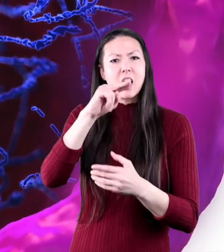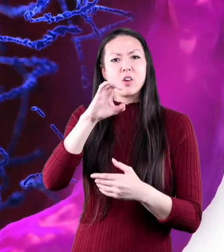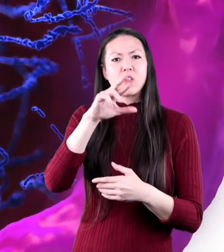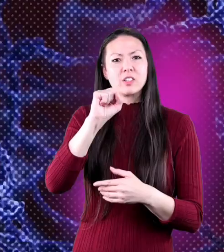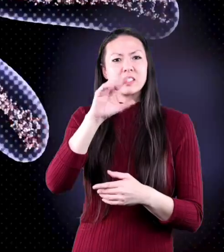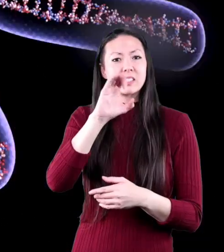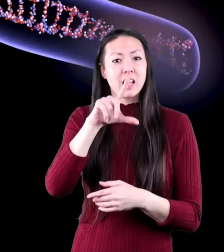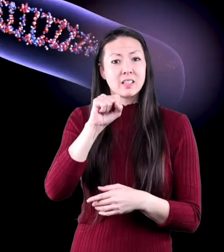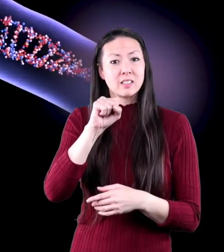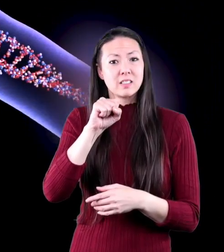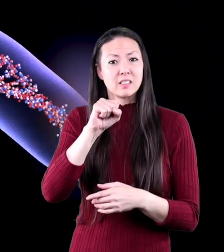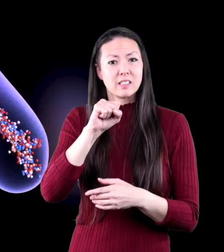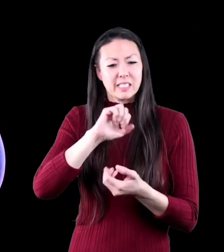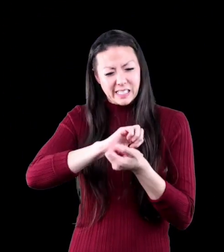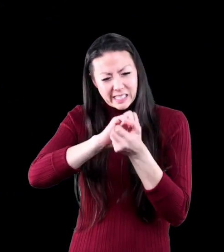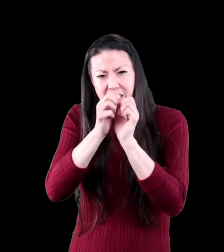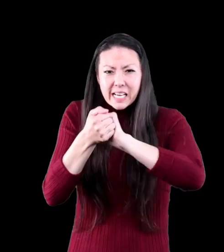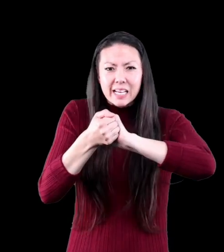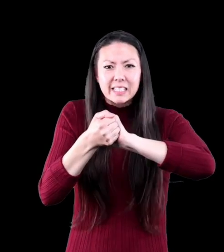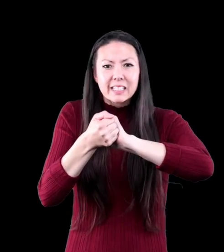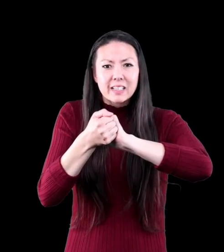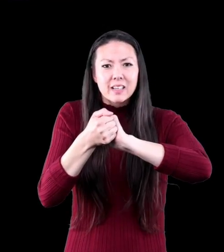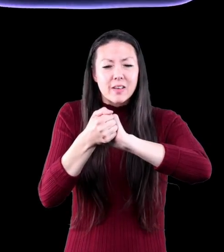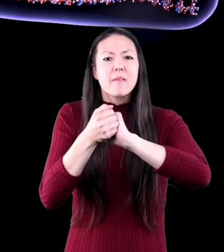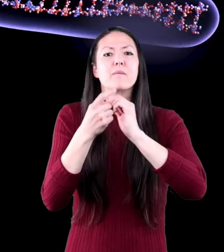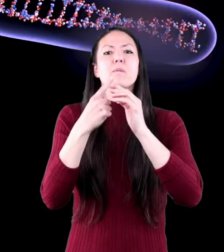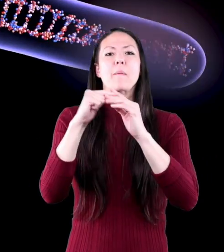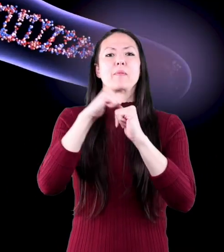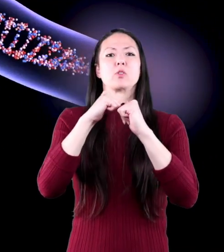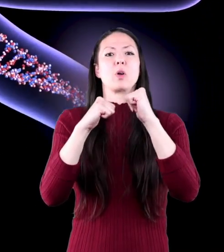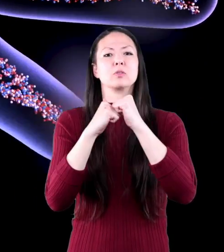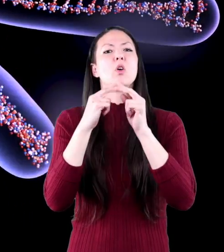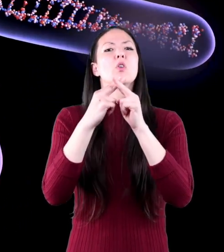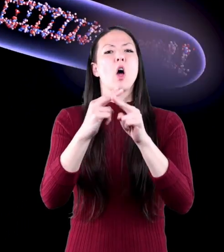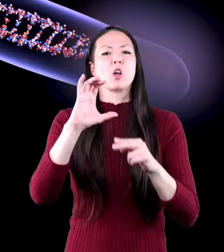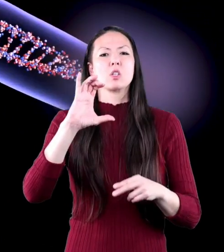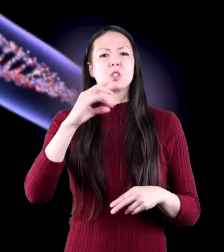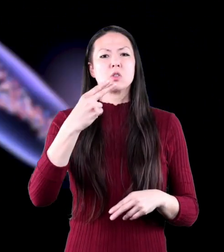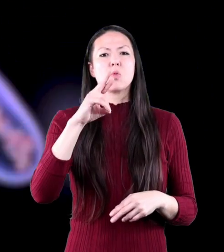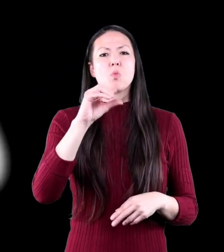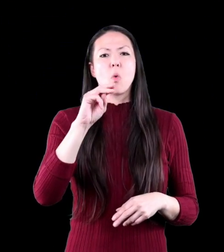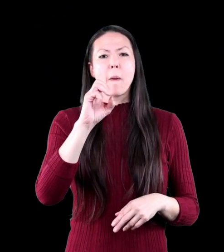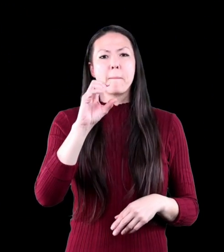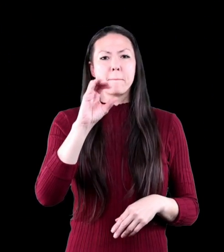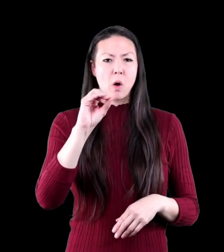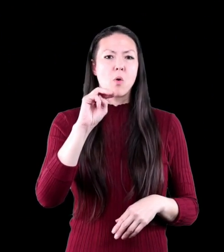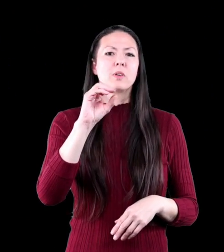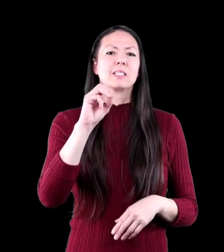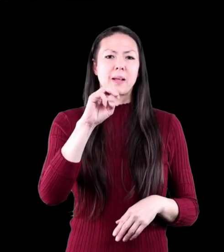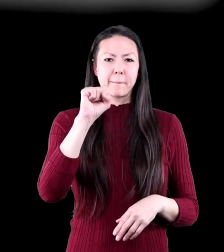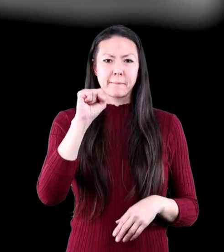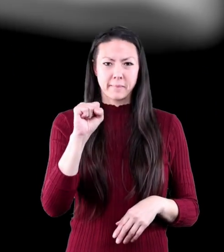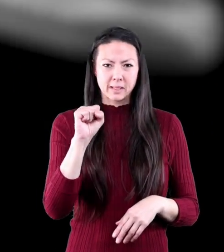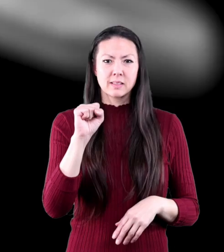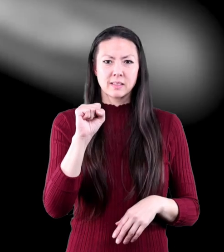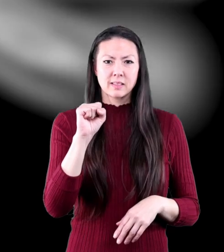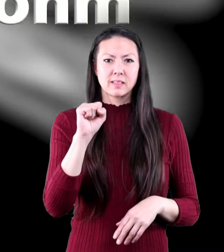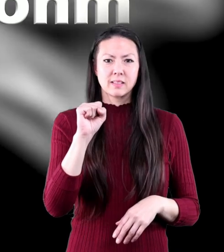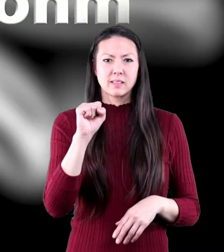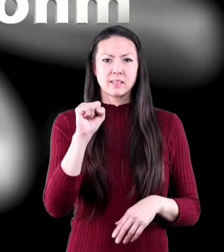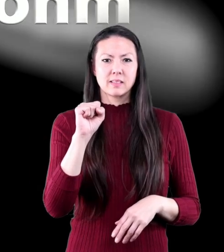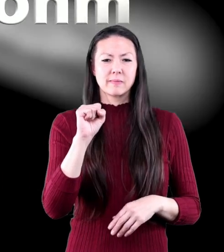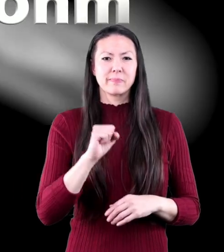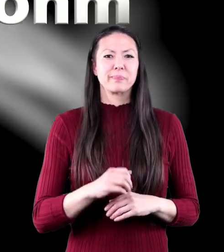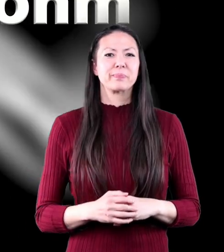of every cell. They are wound up tight and form structures called chromosomes. Chrome-O